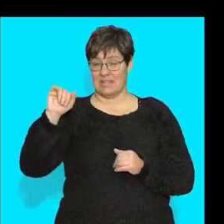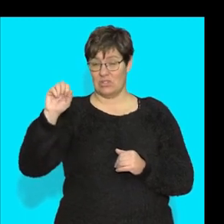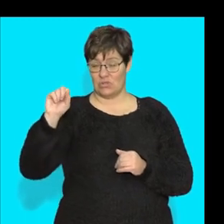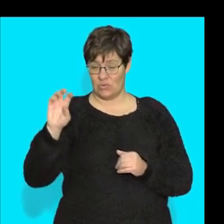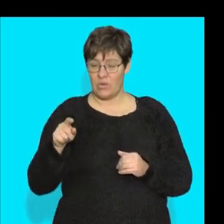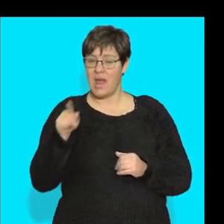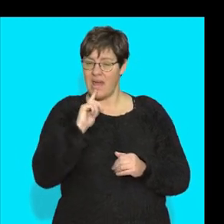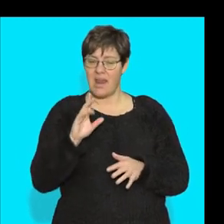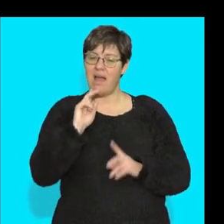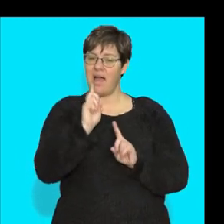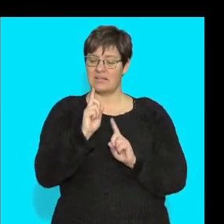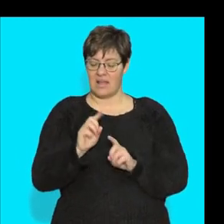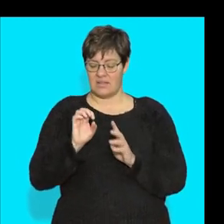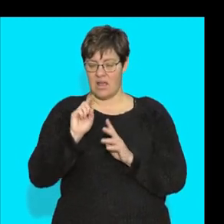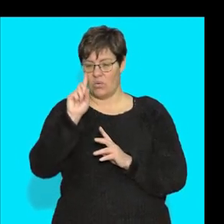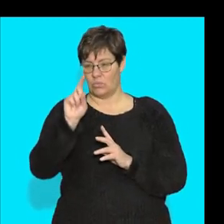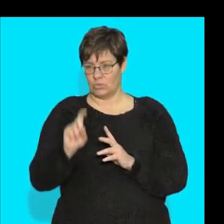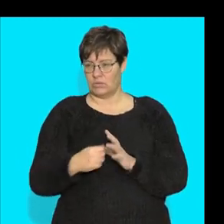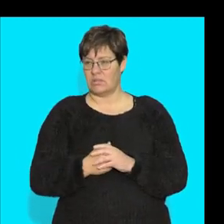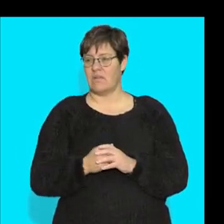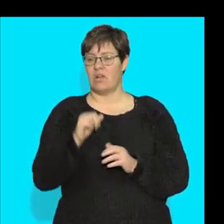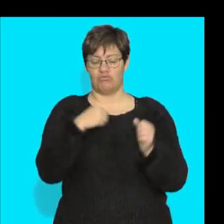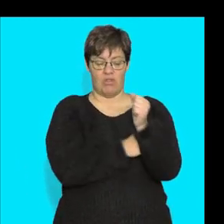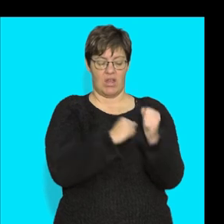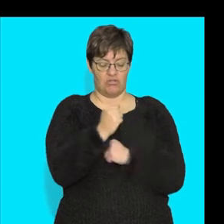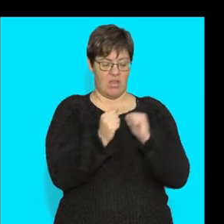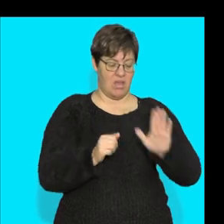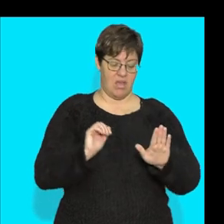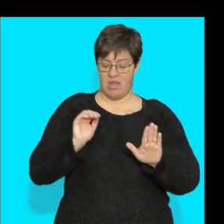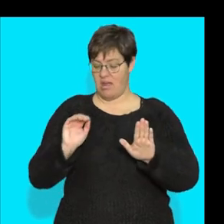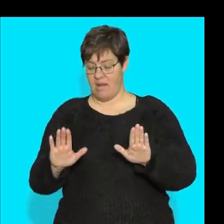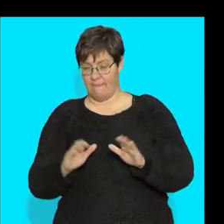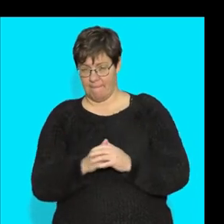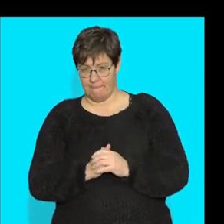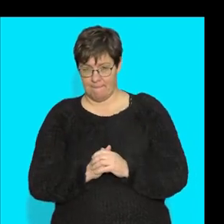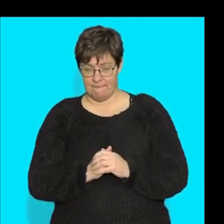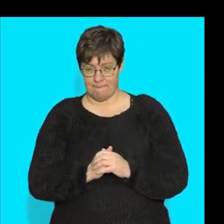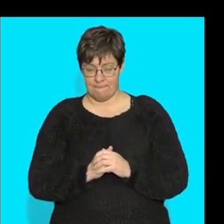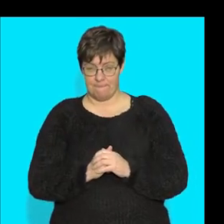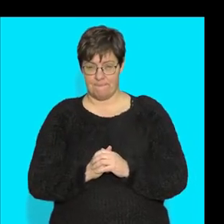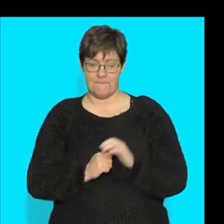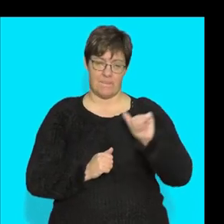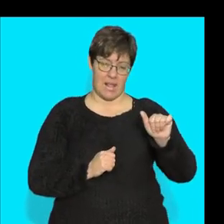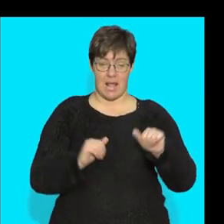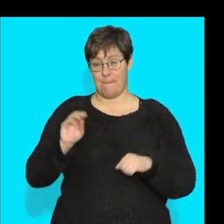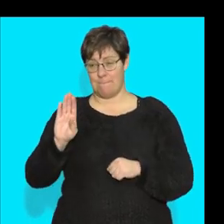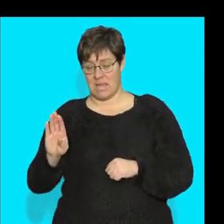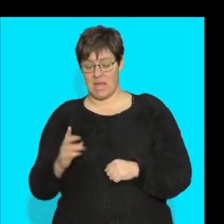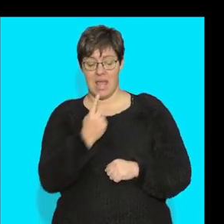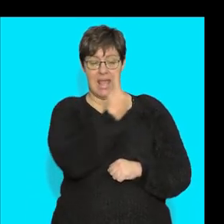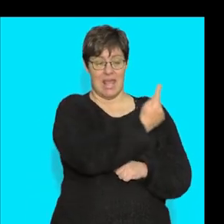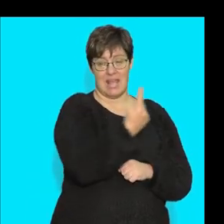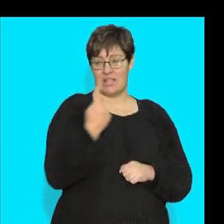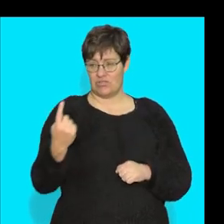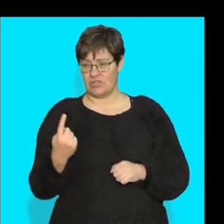follow now you've got two structures here an A and B and from each of them there's